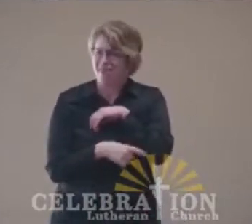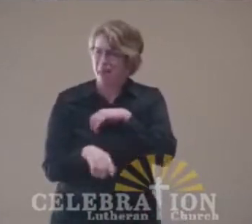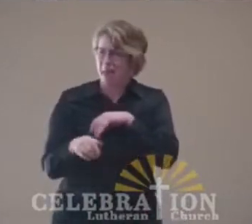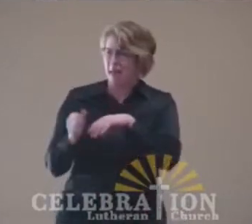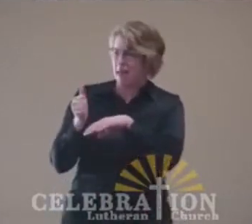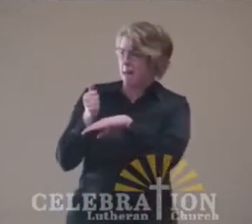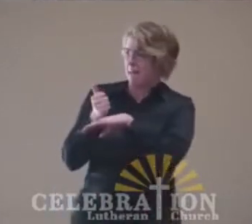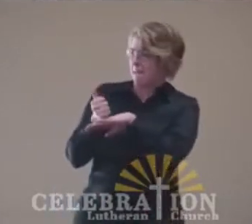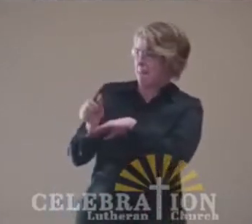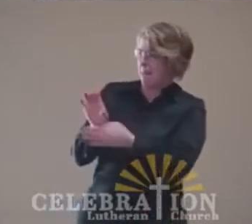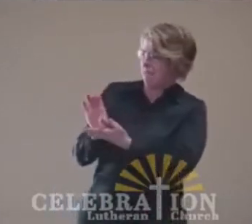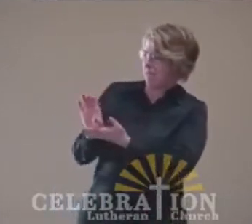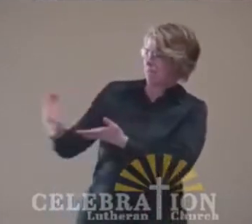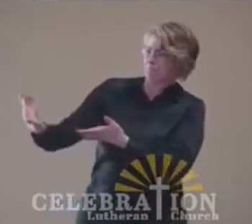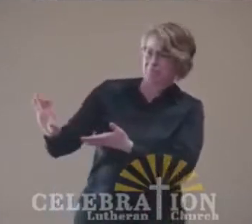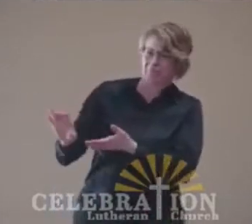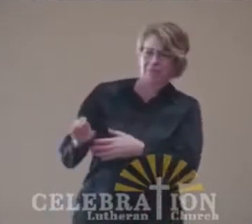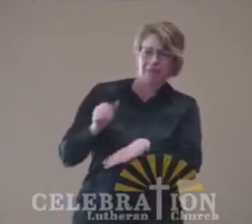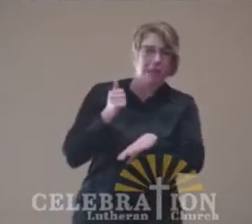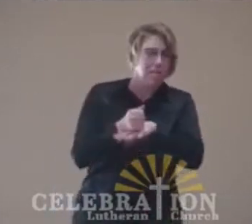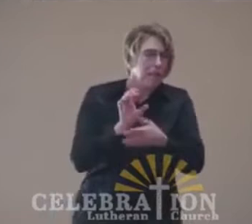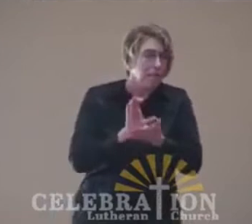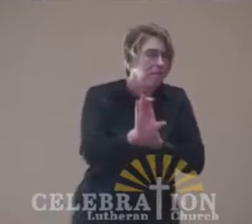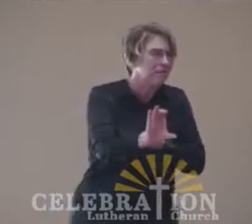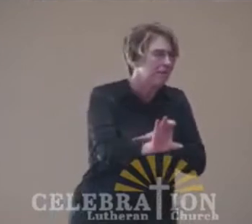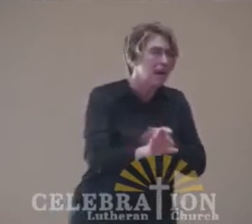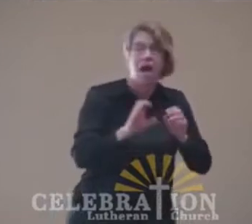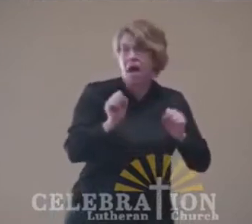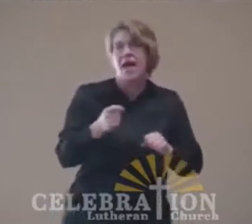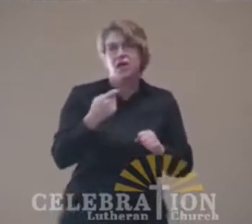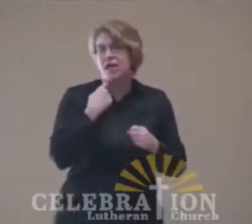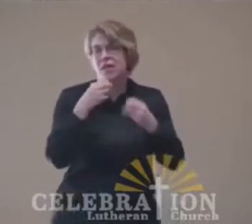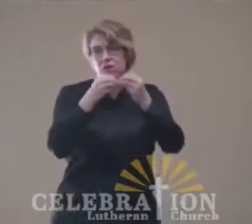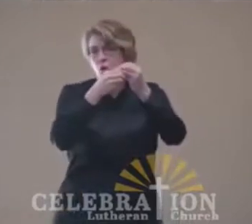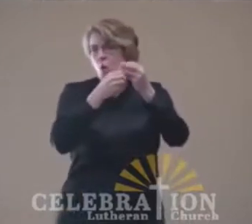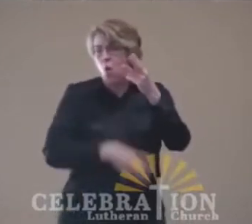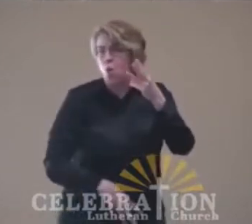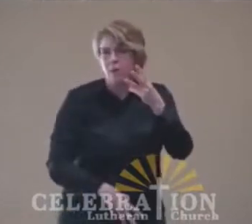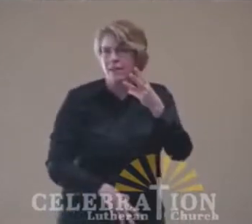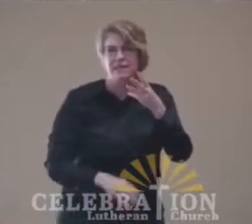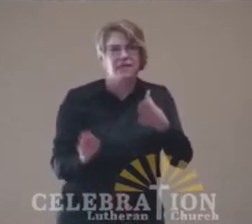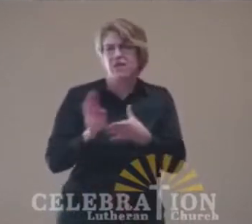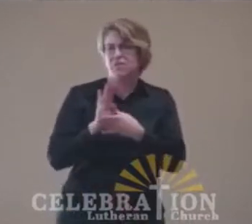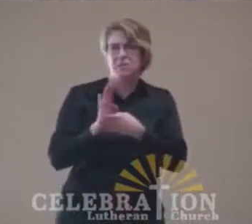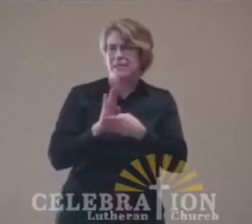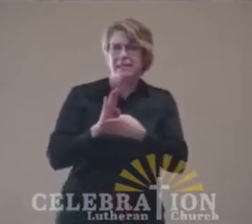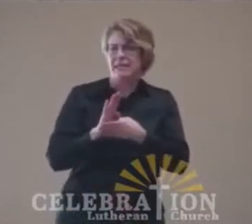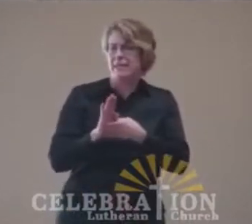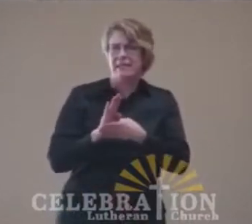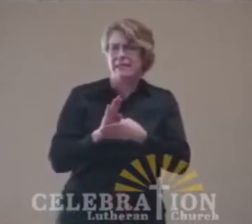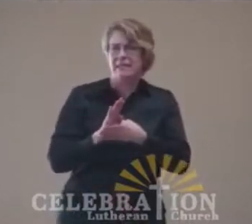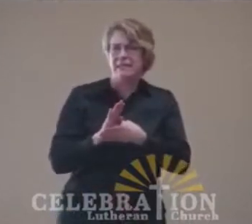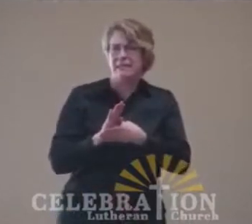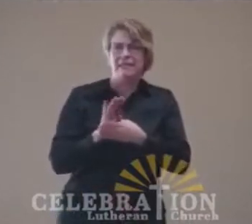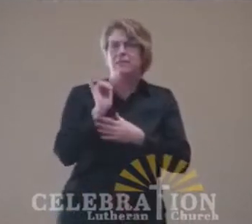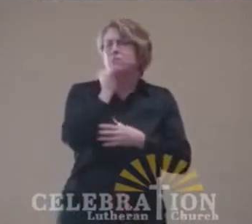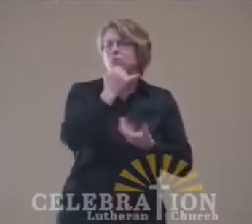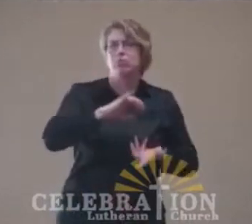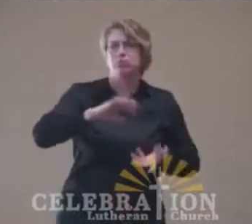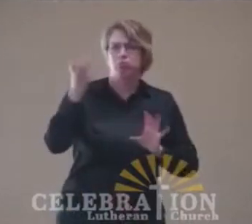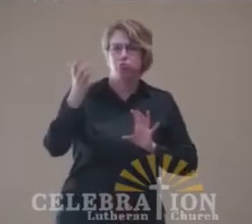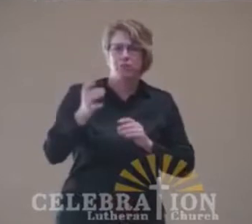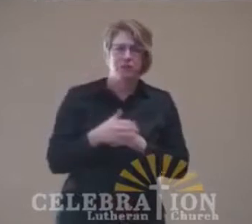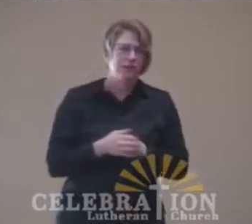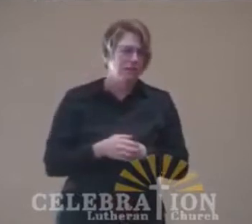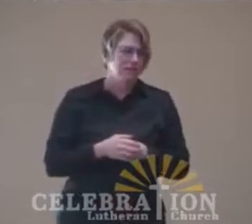others. And I can give you a long list of corrupt corporations that are putting profits over people. Like it's someone